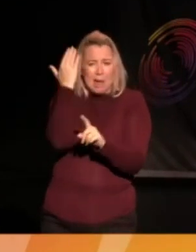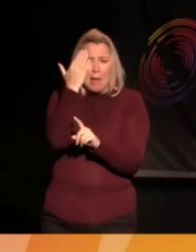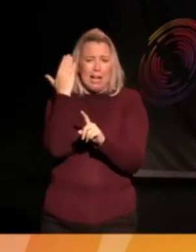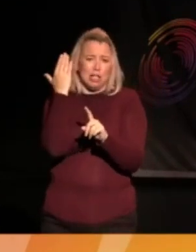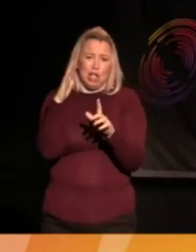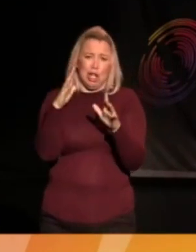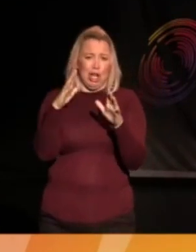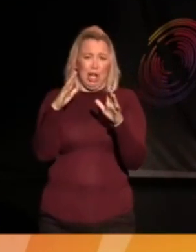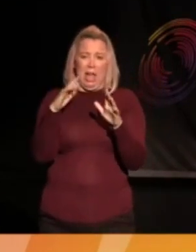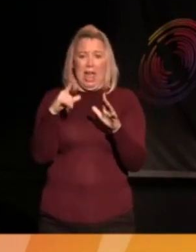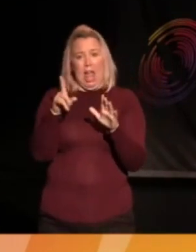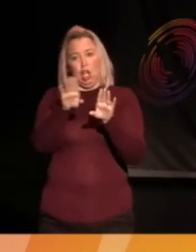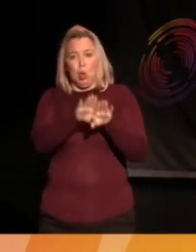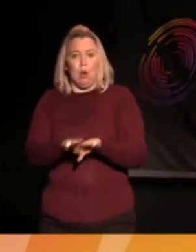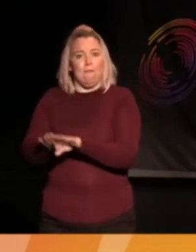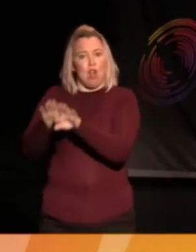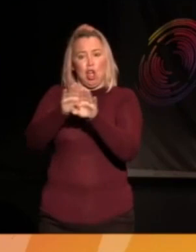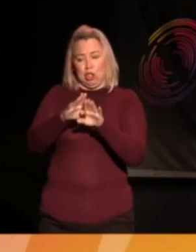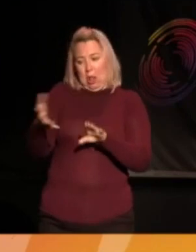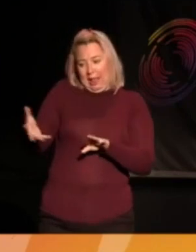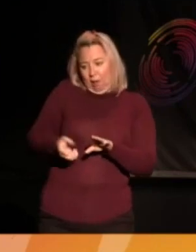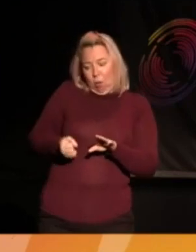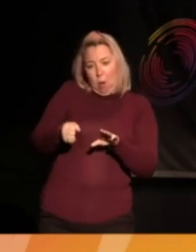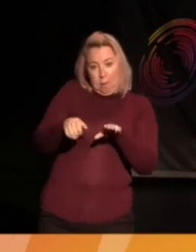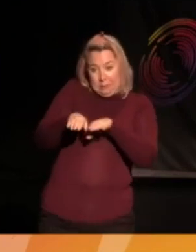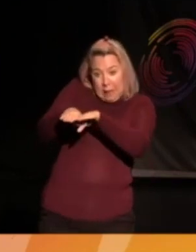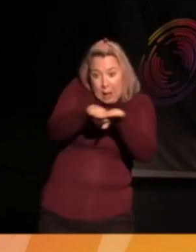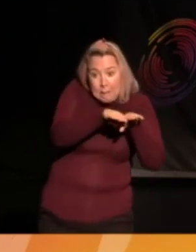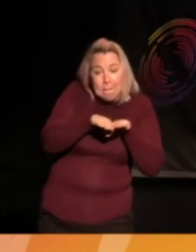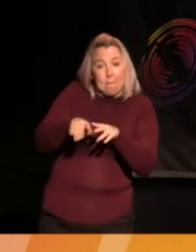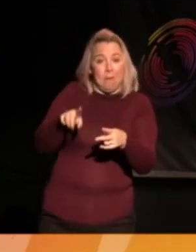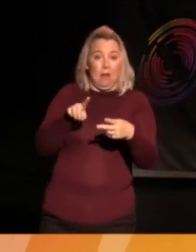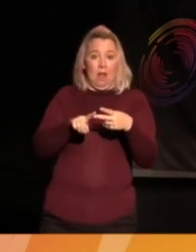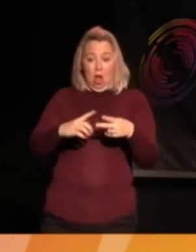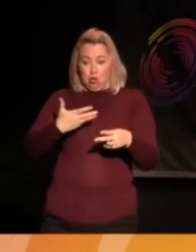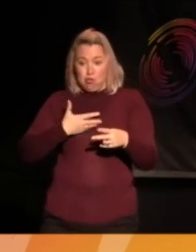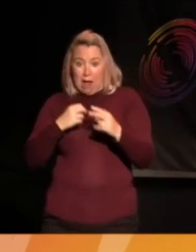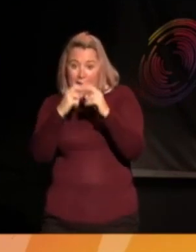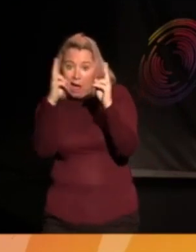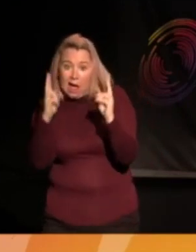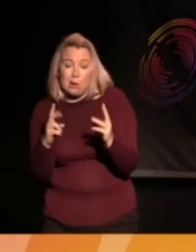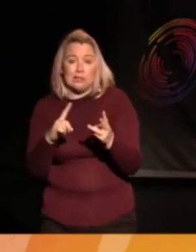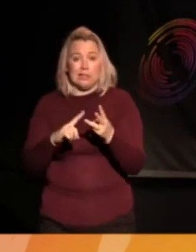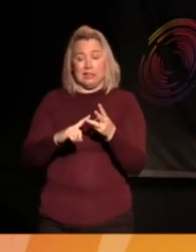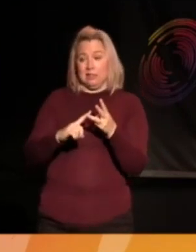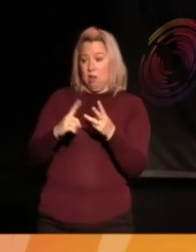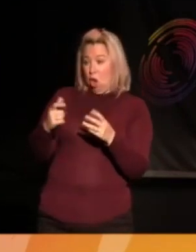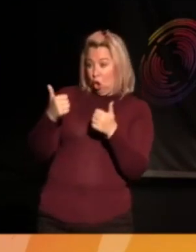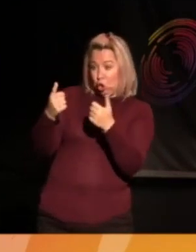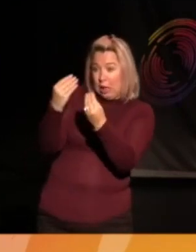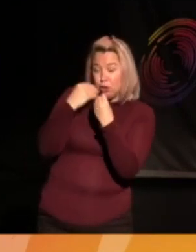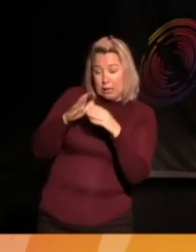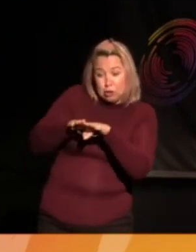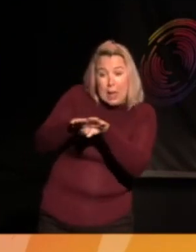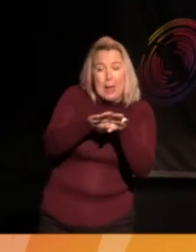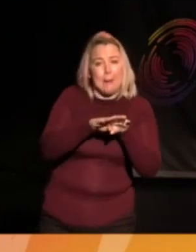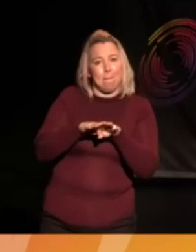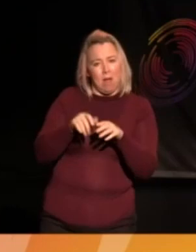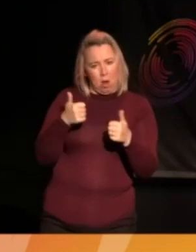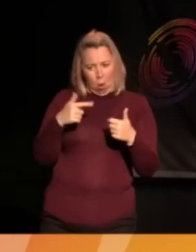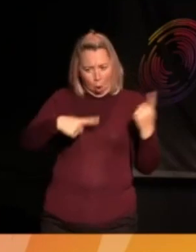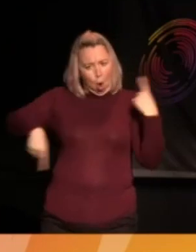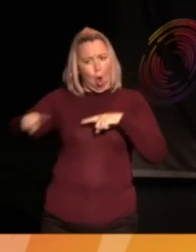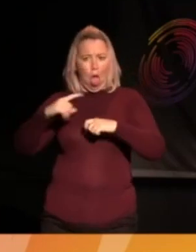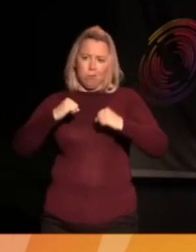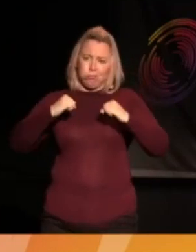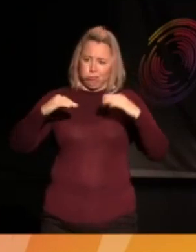universal basic income and a right to housing and a right to everything you need for an education, you would set people up to succeed and probably